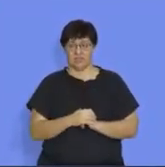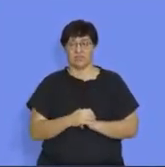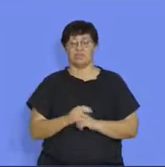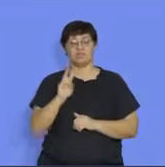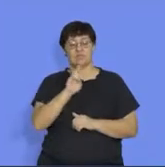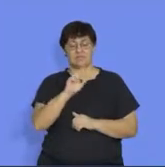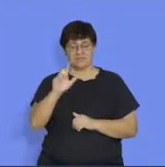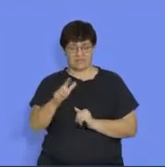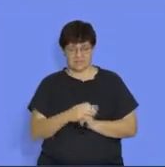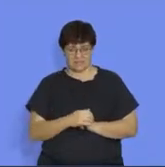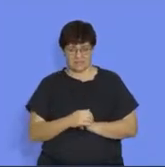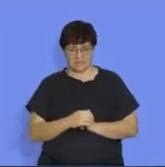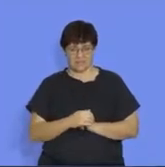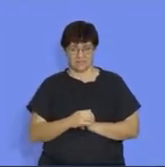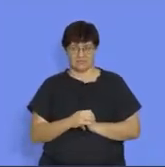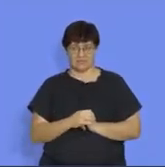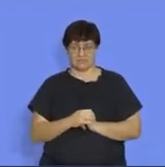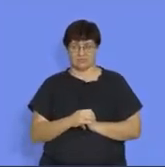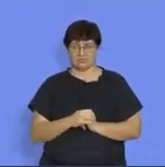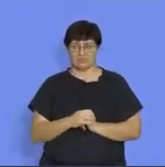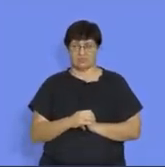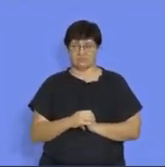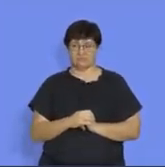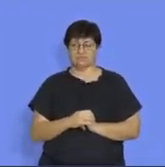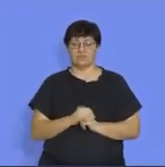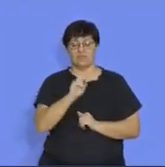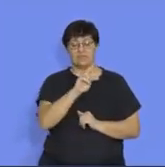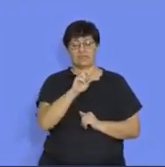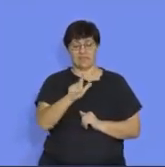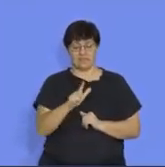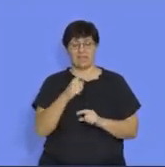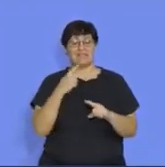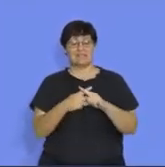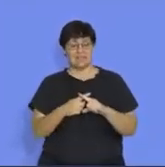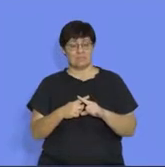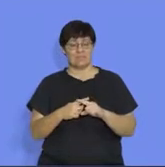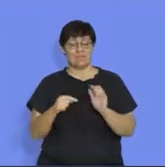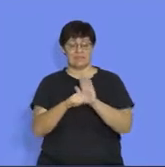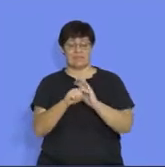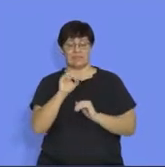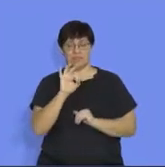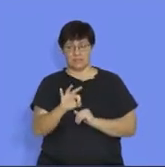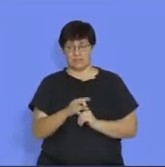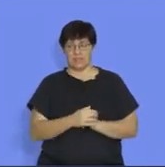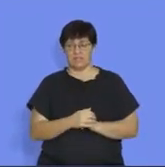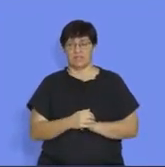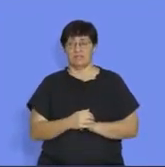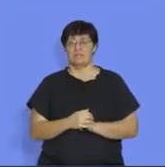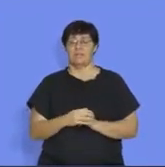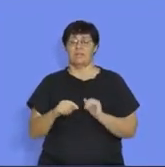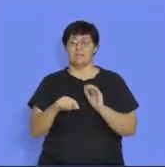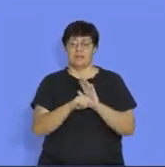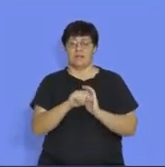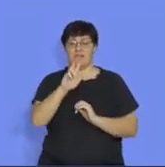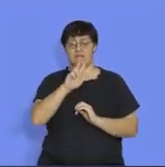3 is 27. 27 times negative 3